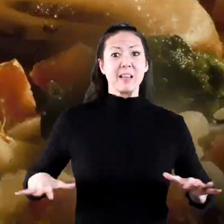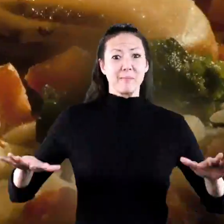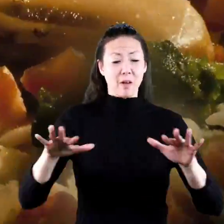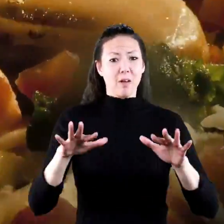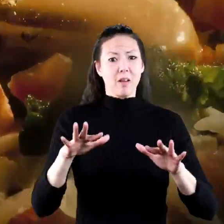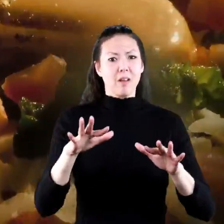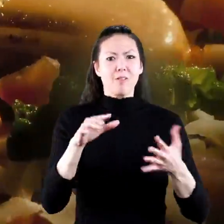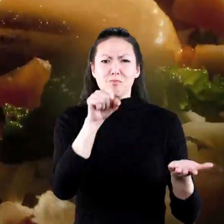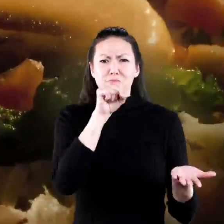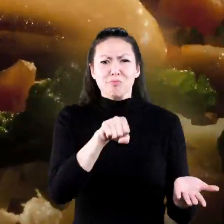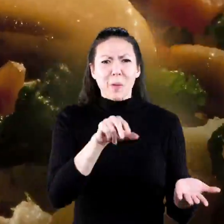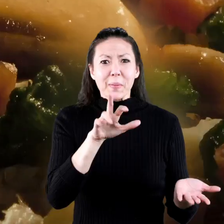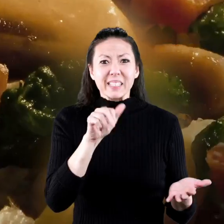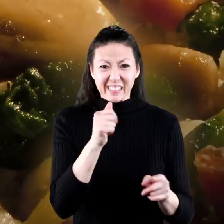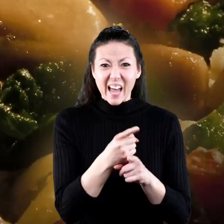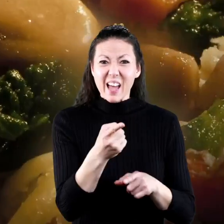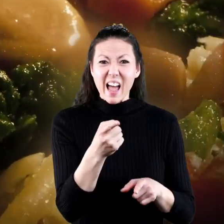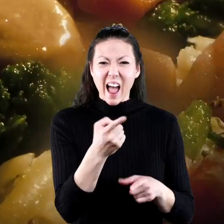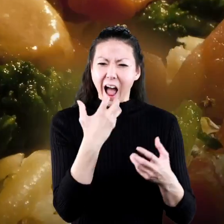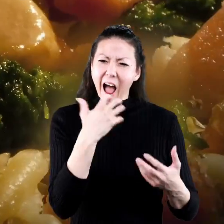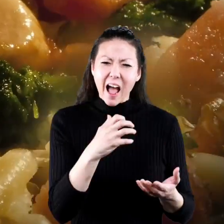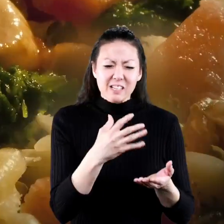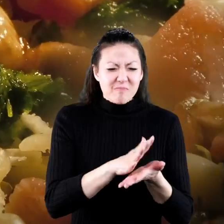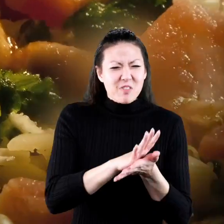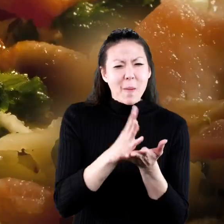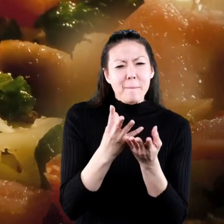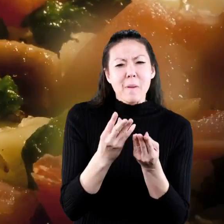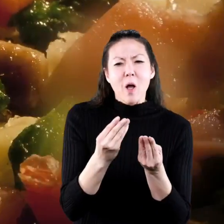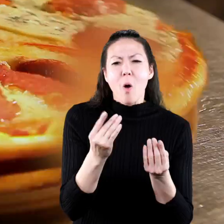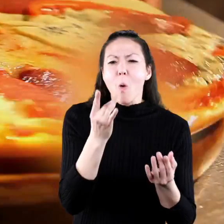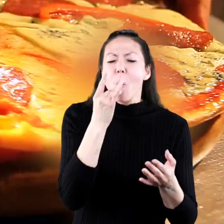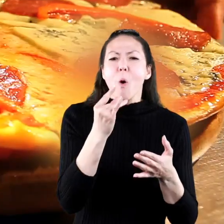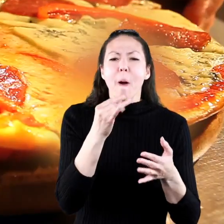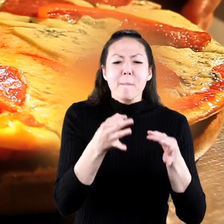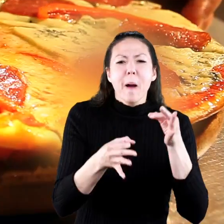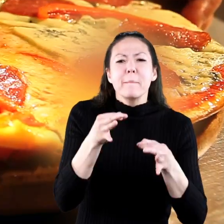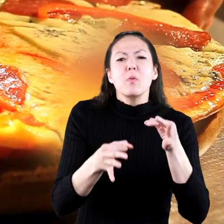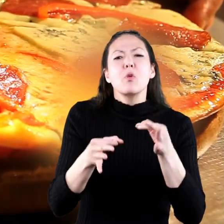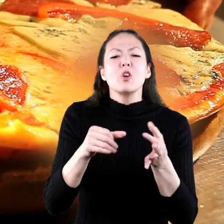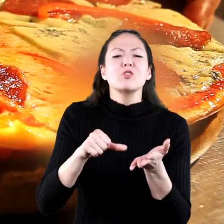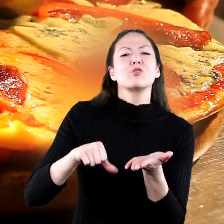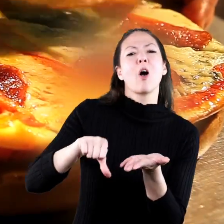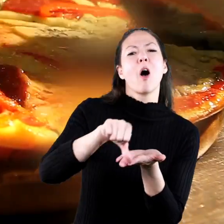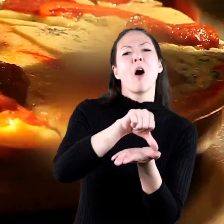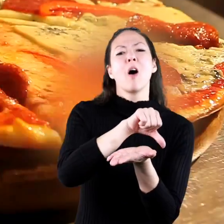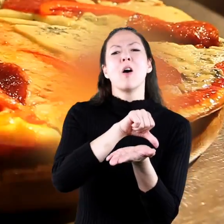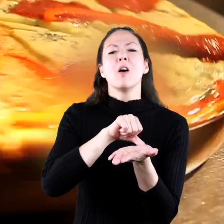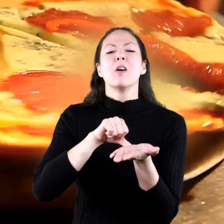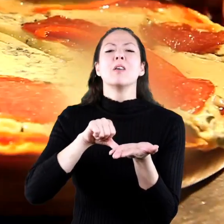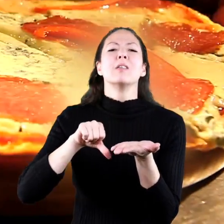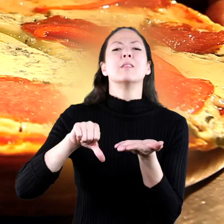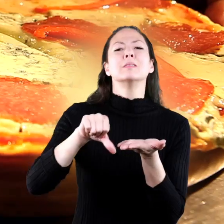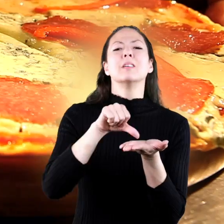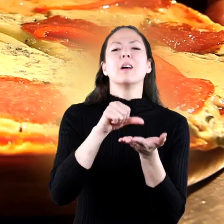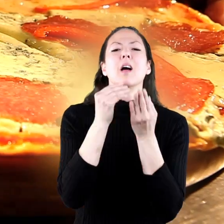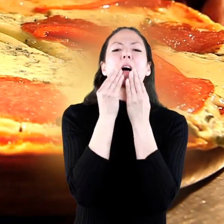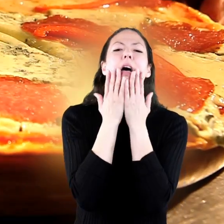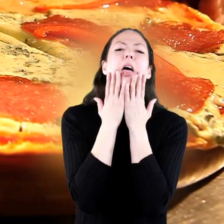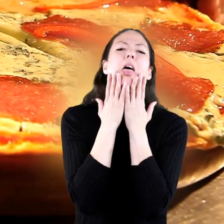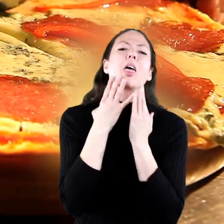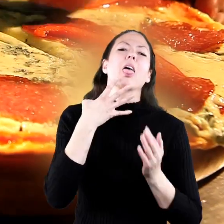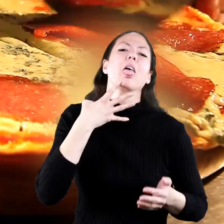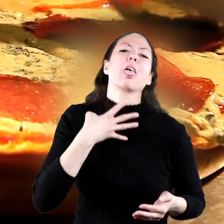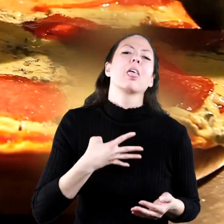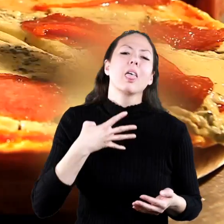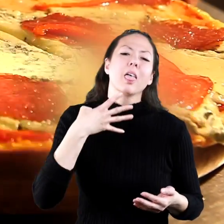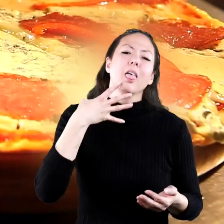Who doesn't like pizza? Hot, melty cheese. Pepperoni. Saucy sauce. It makes my mouth